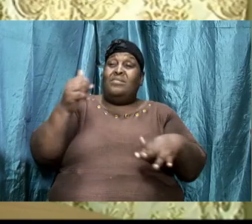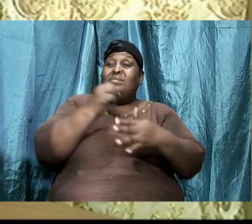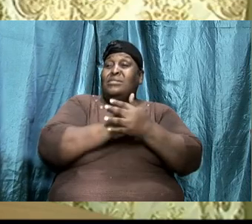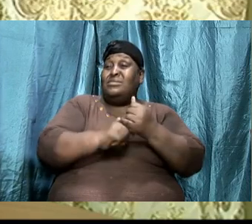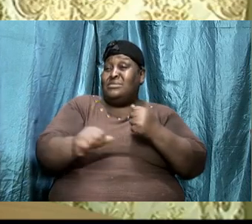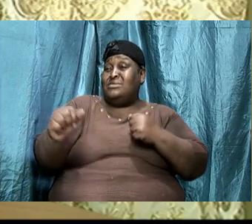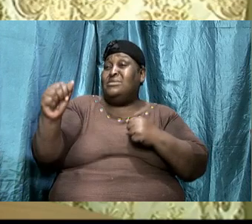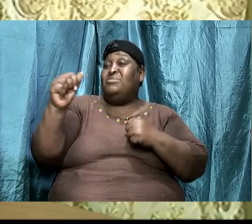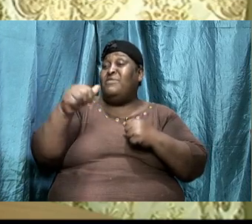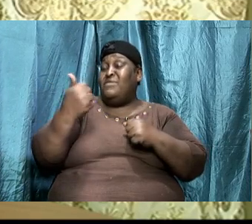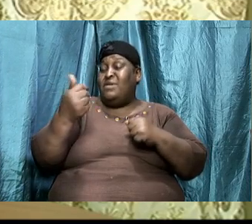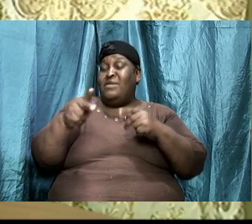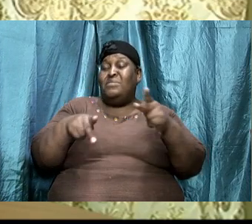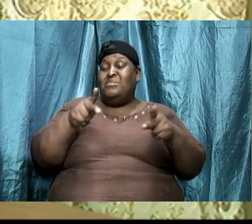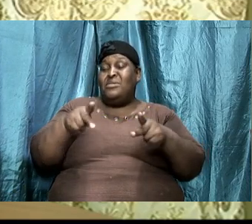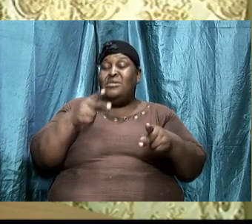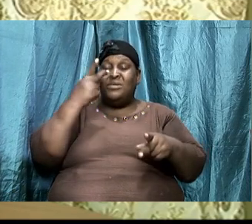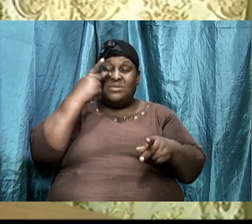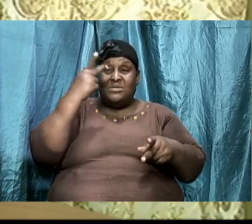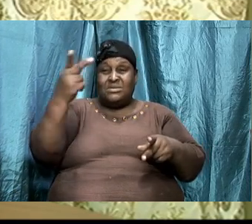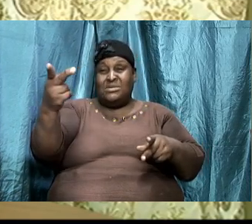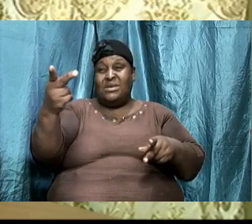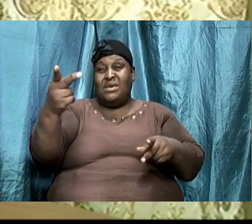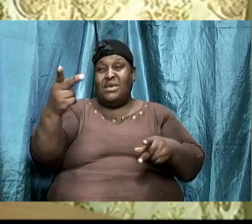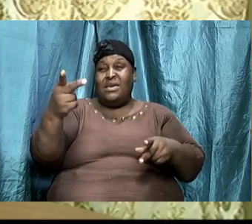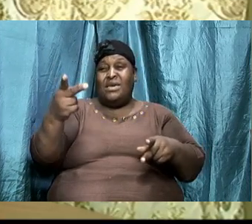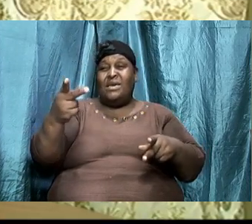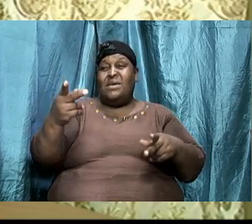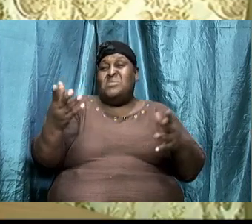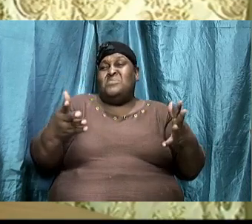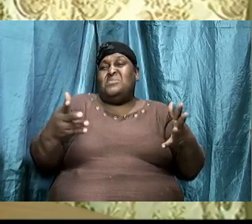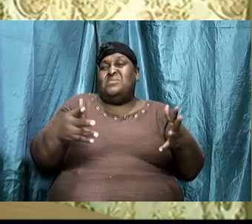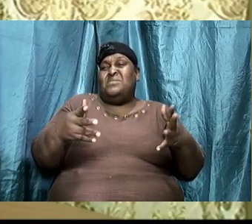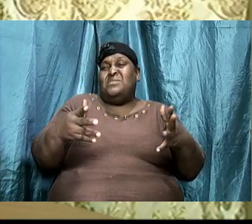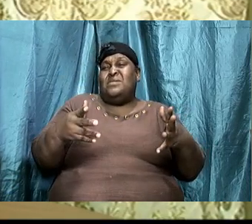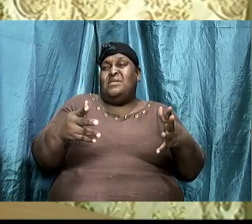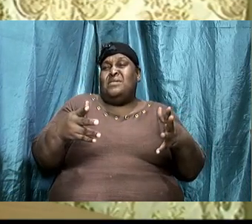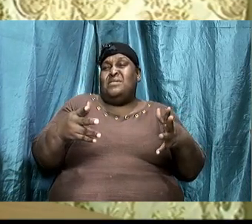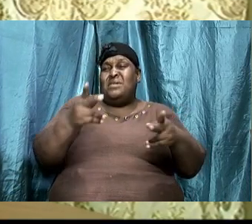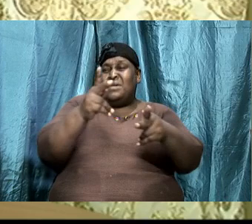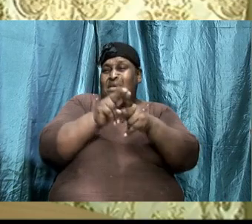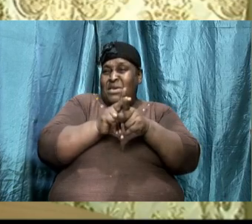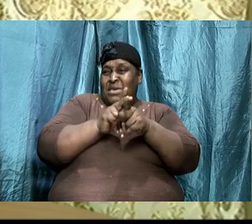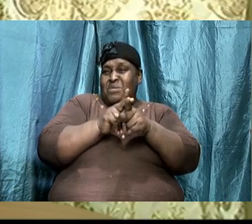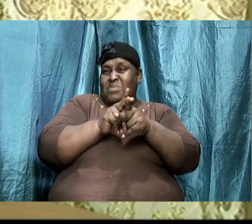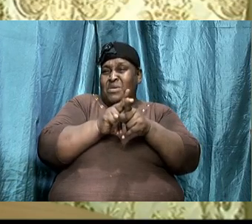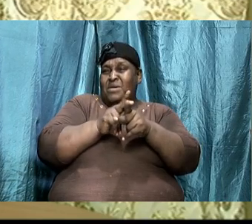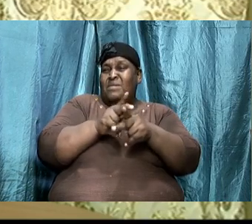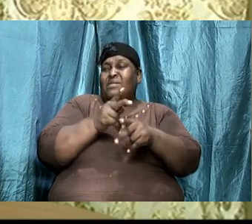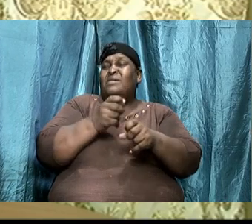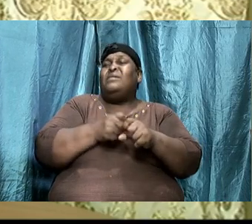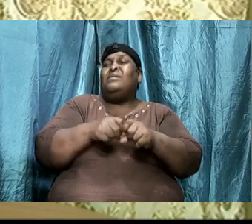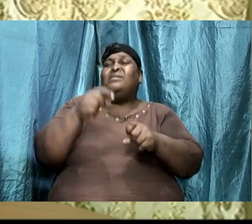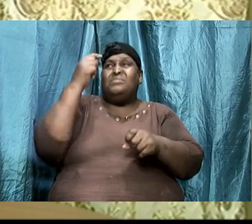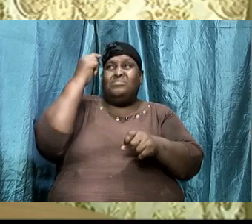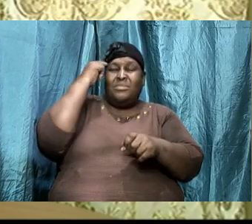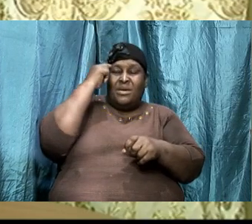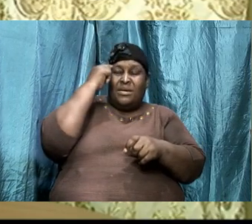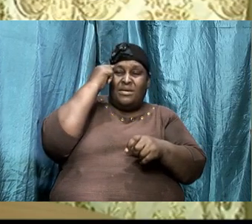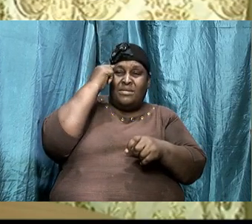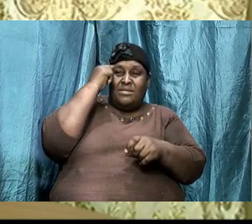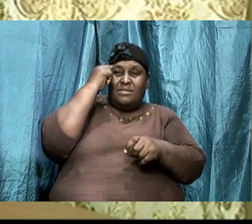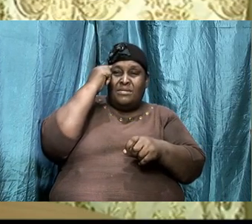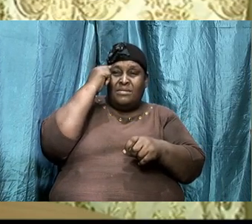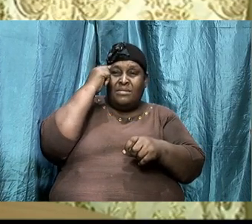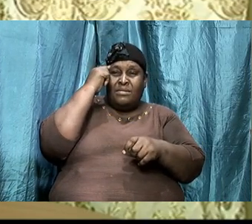some of the middle age folks, to see what, you know, they are retaining from the scriptures that, you know, they are reading. It is extremely